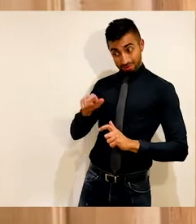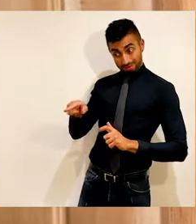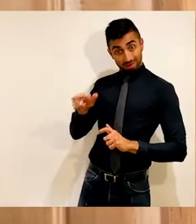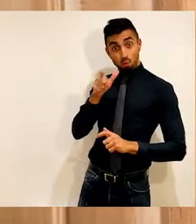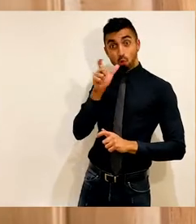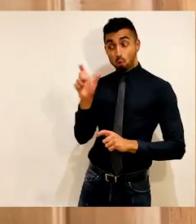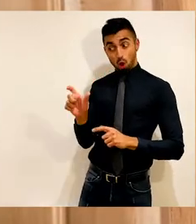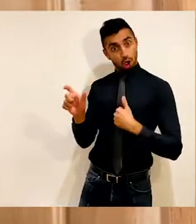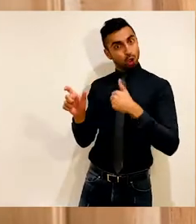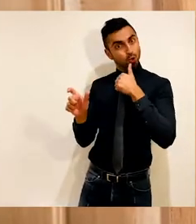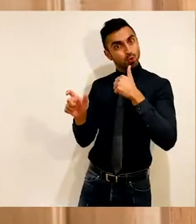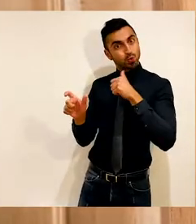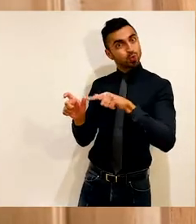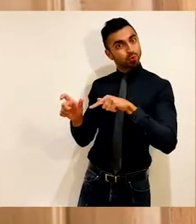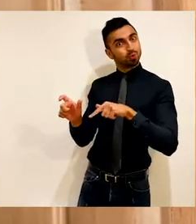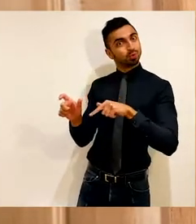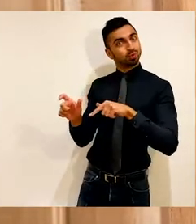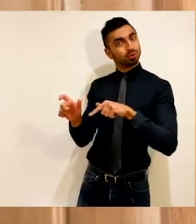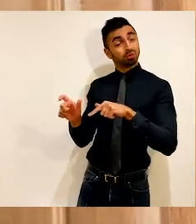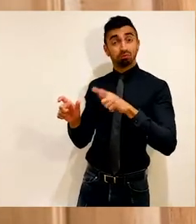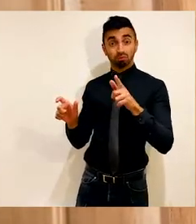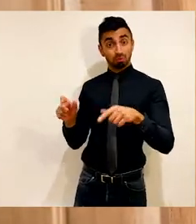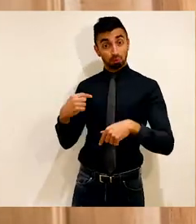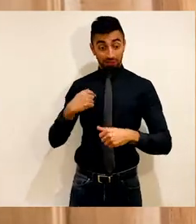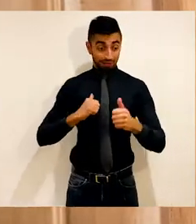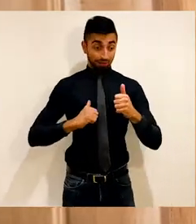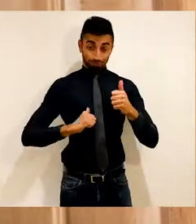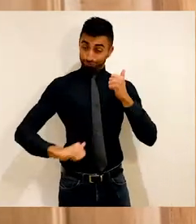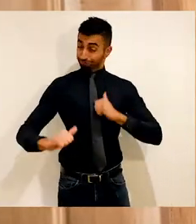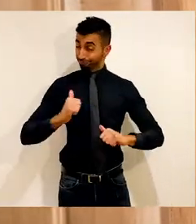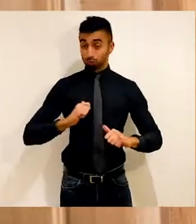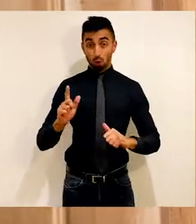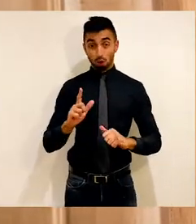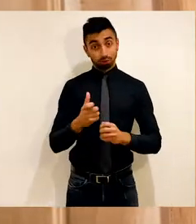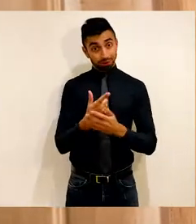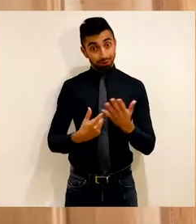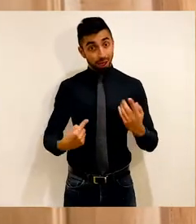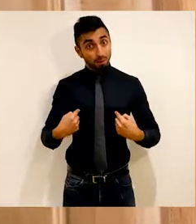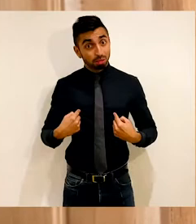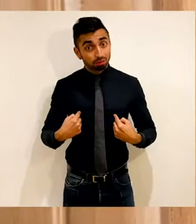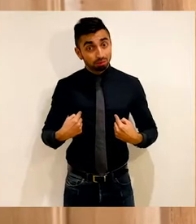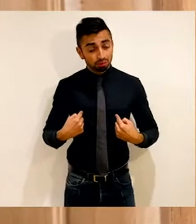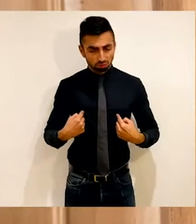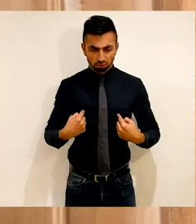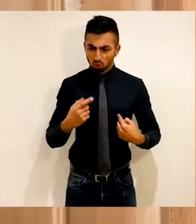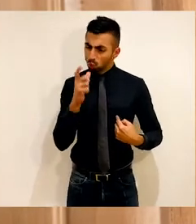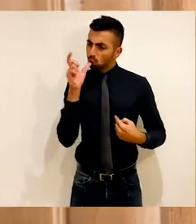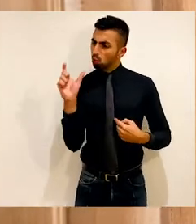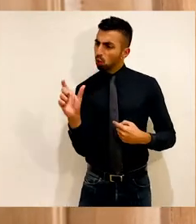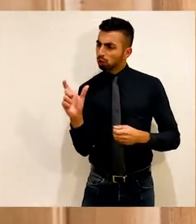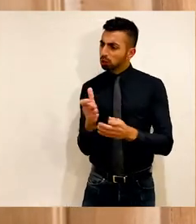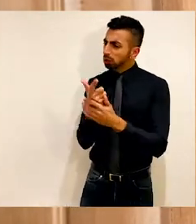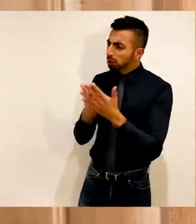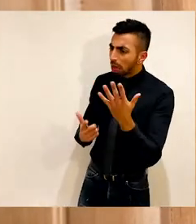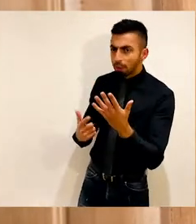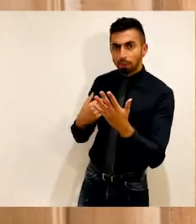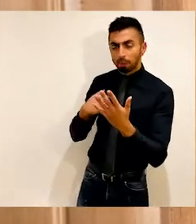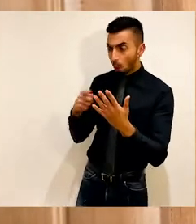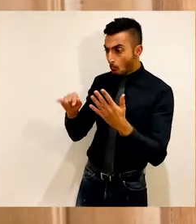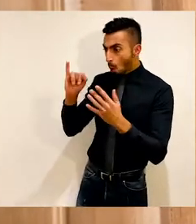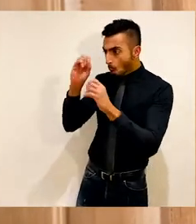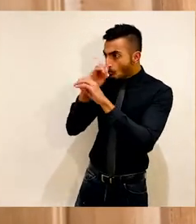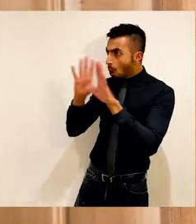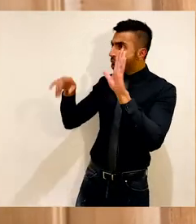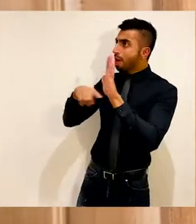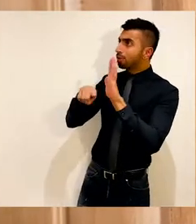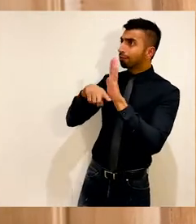I am incredibly proud to be disabled. Disabled and disability are not bad words.